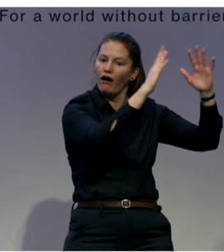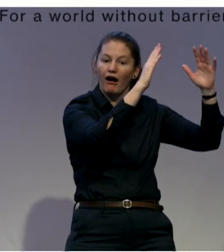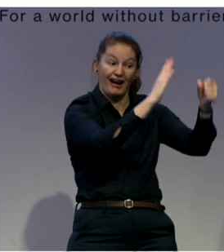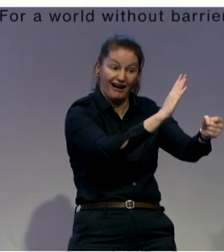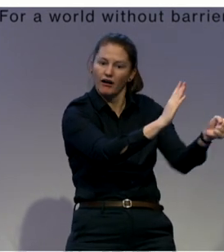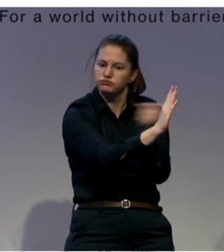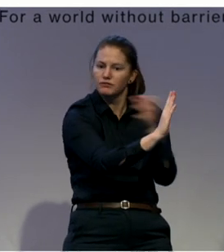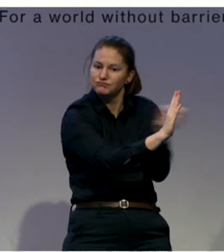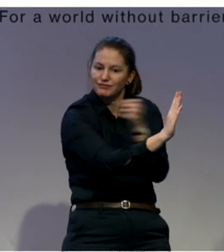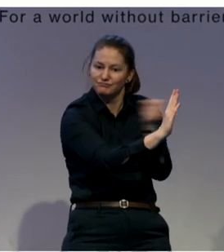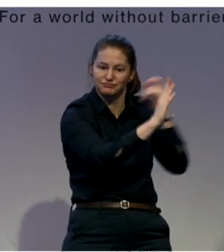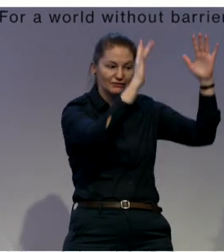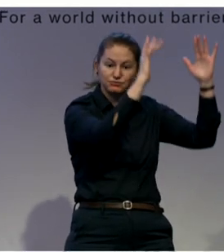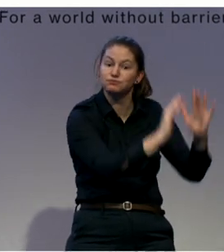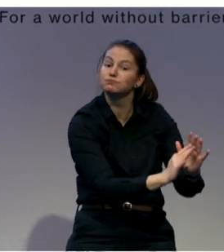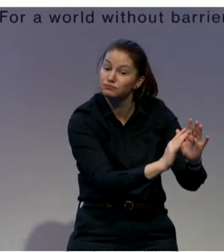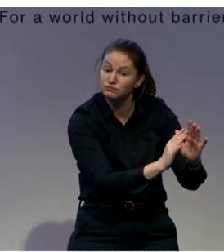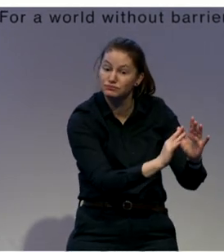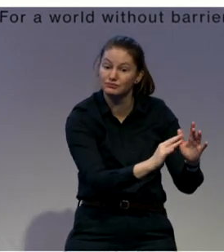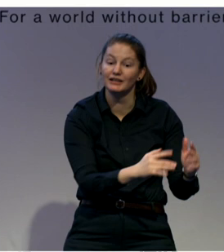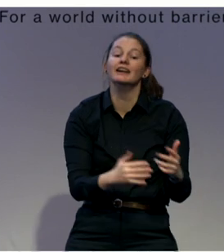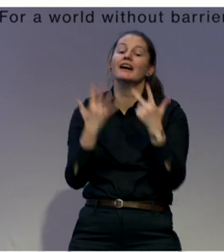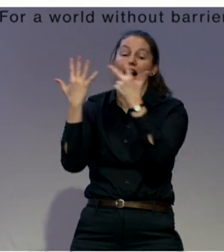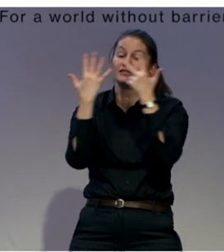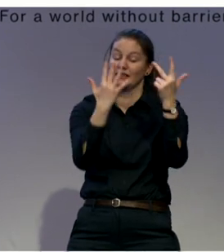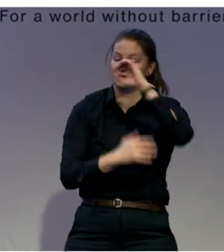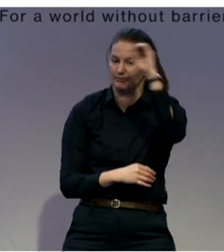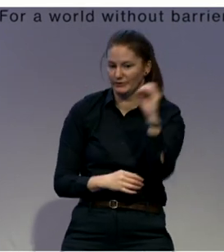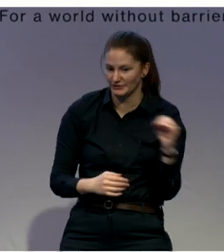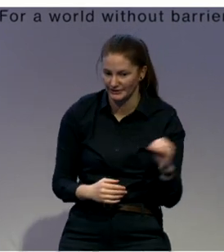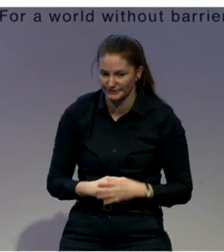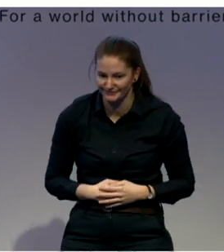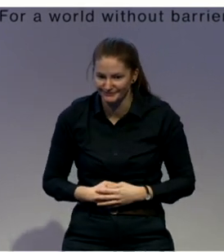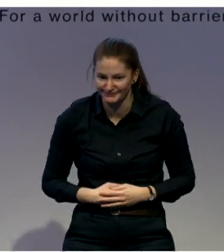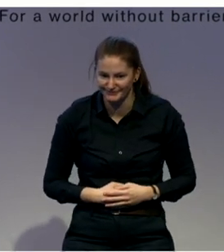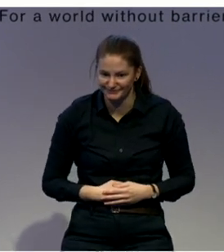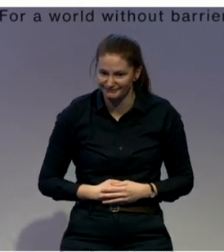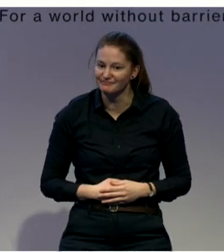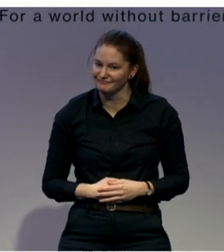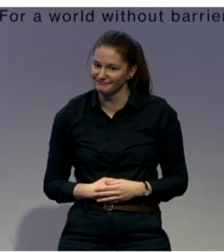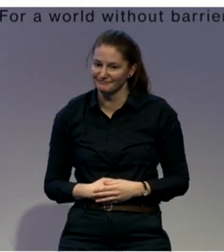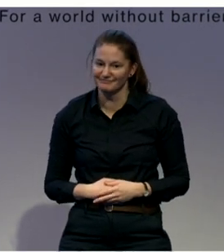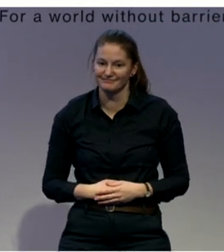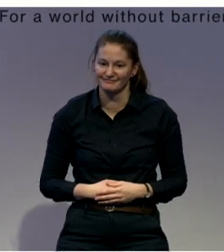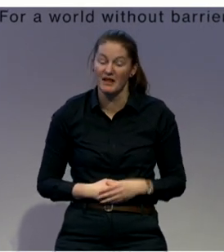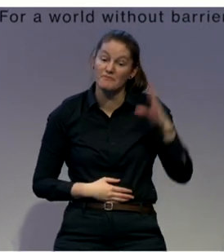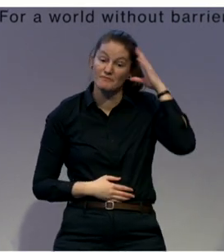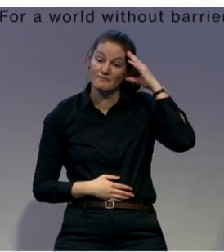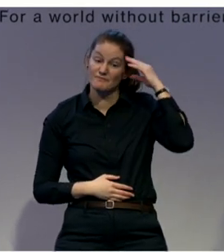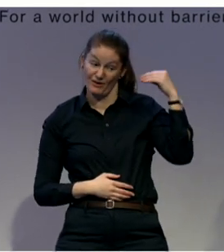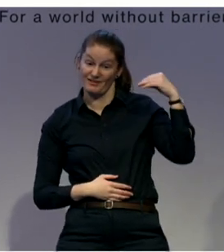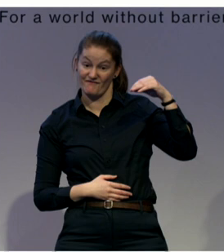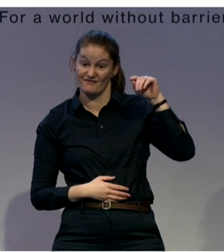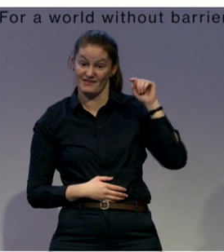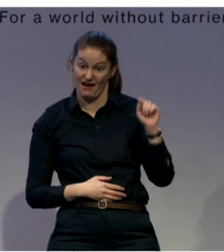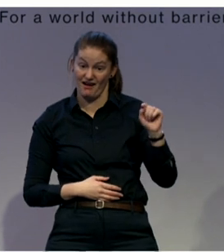specific for Moldova, that Lumos worked with the government to develop legislation and design a joint reform model